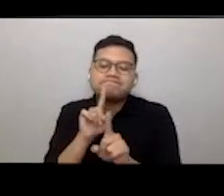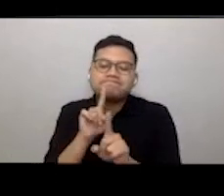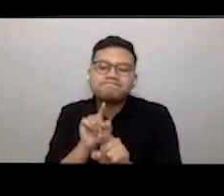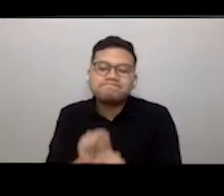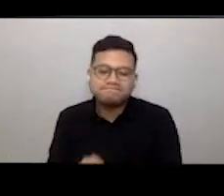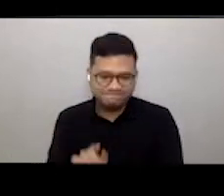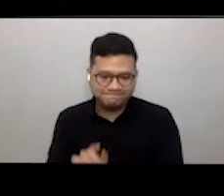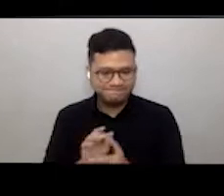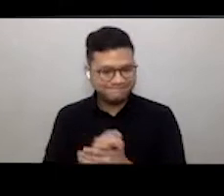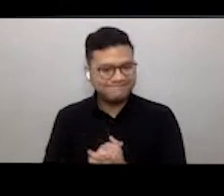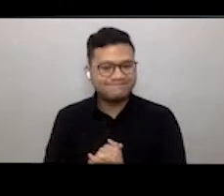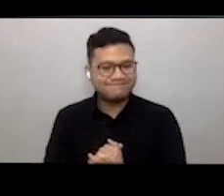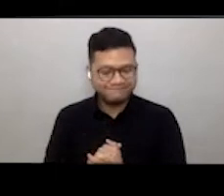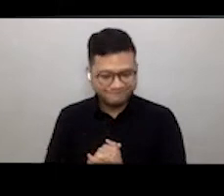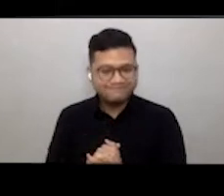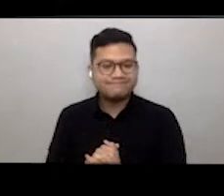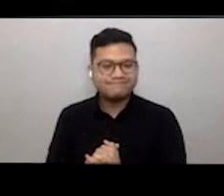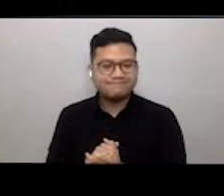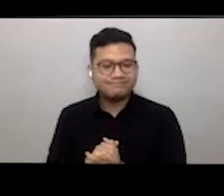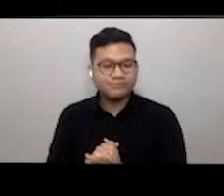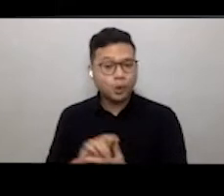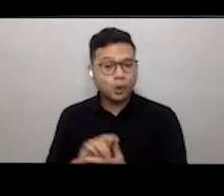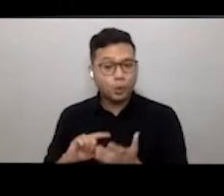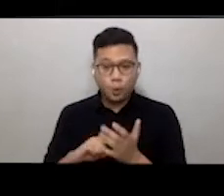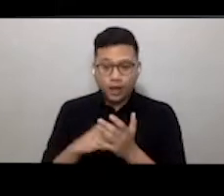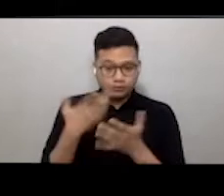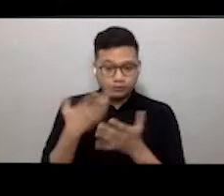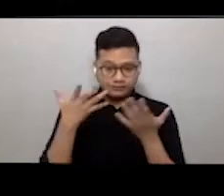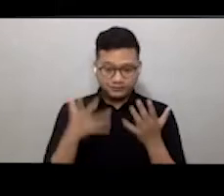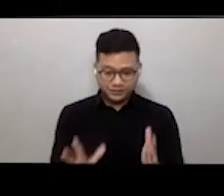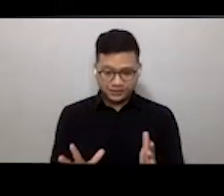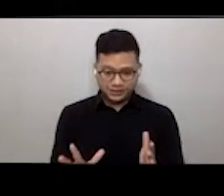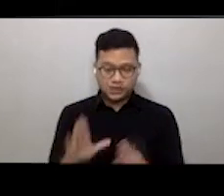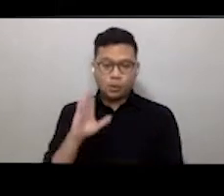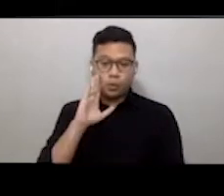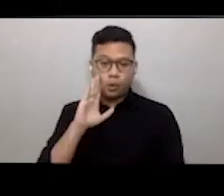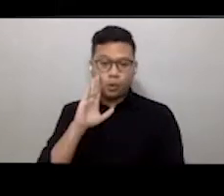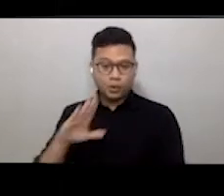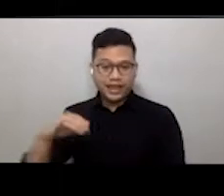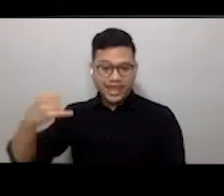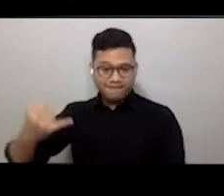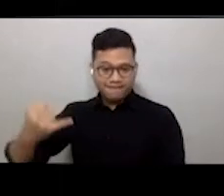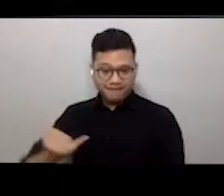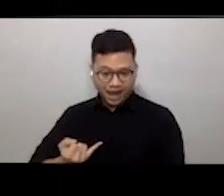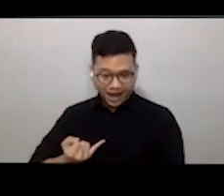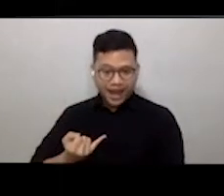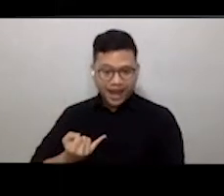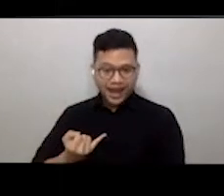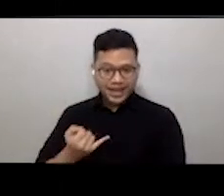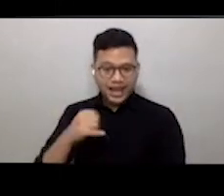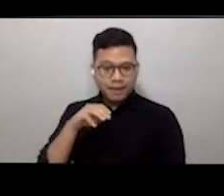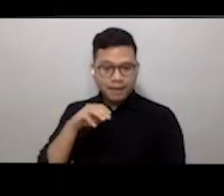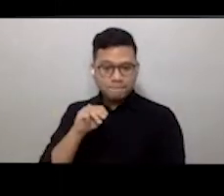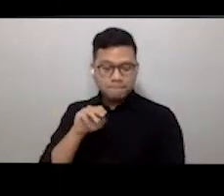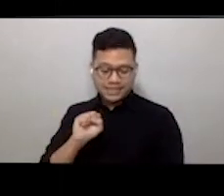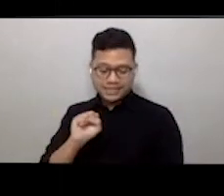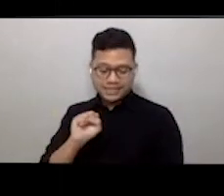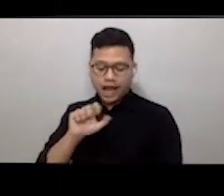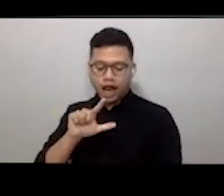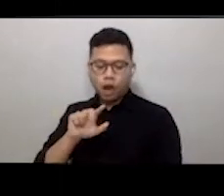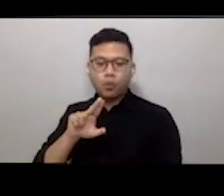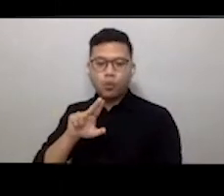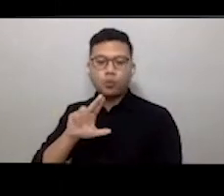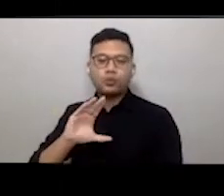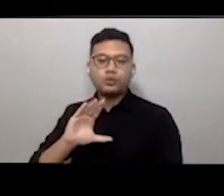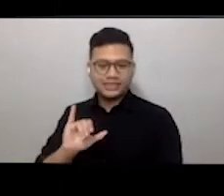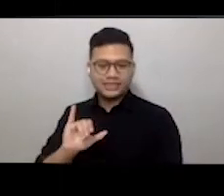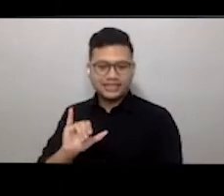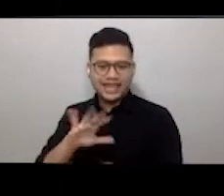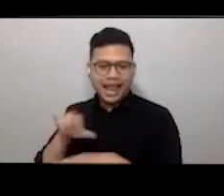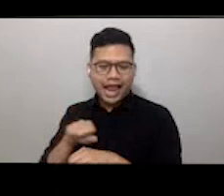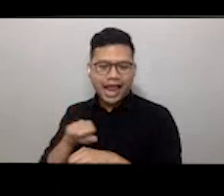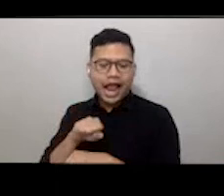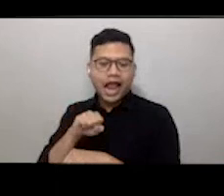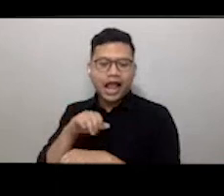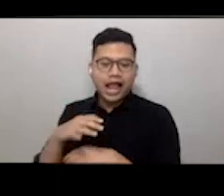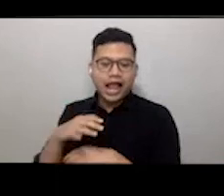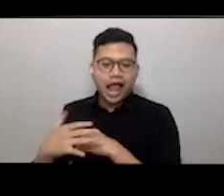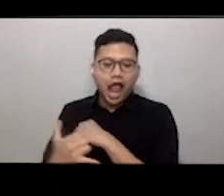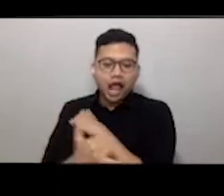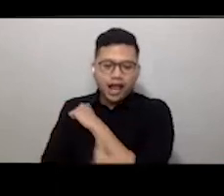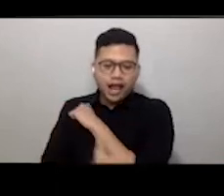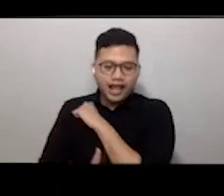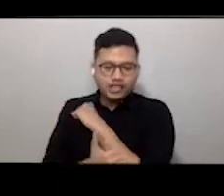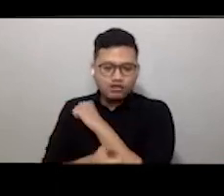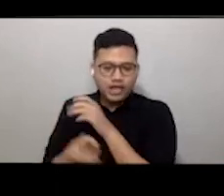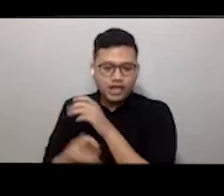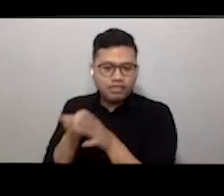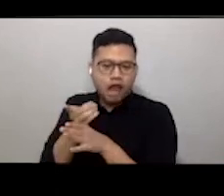as possible. Once we're done, I will invite Ms. Lucy Watkins, the Country Director of British Council Singapore,